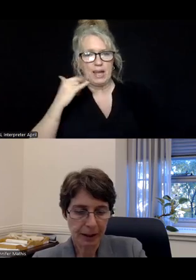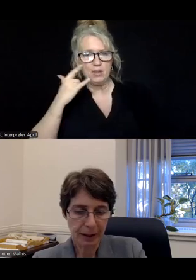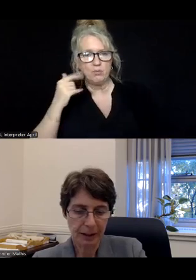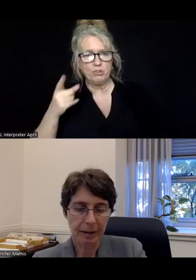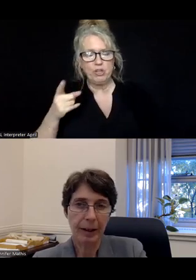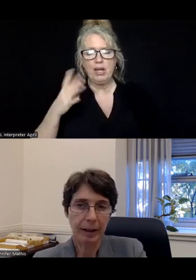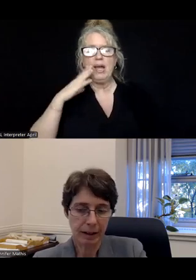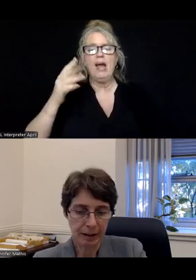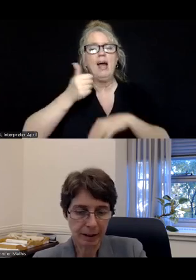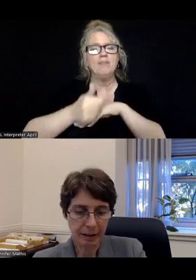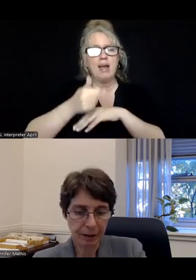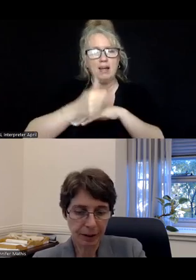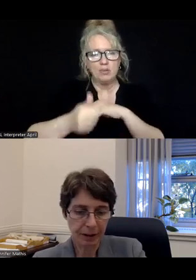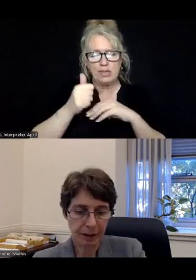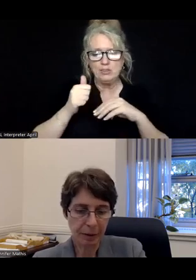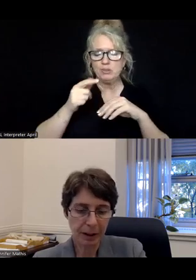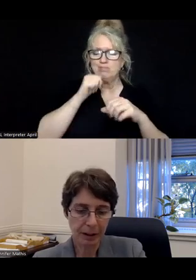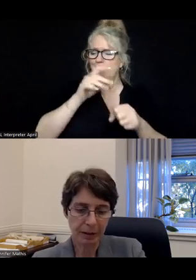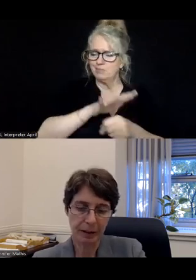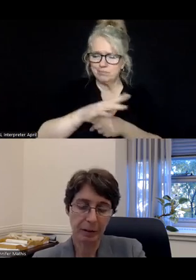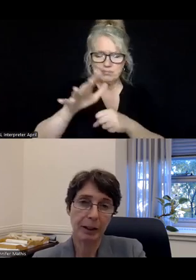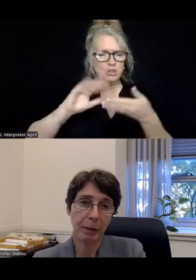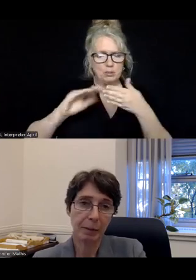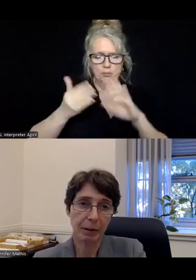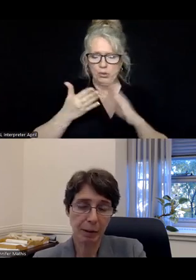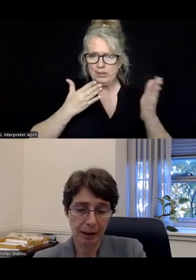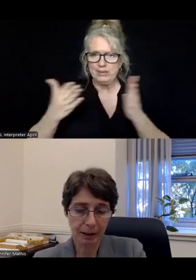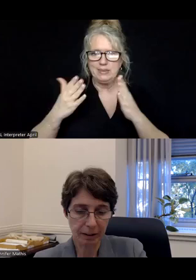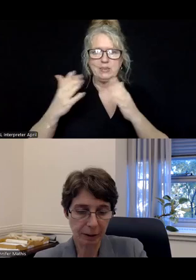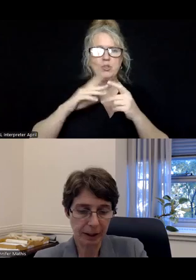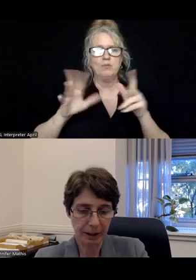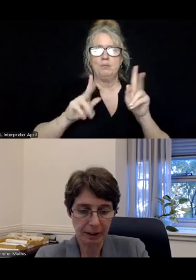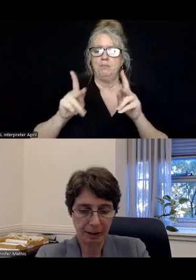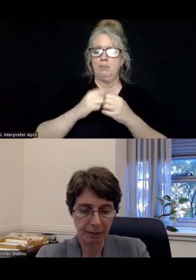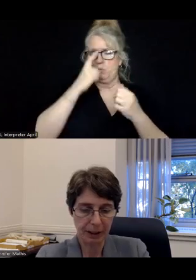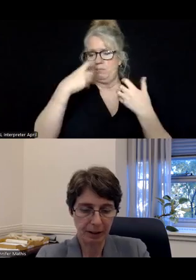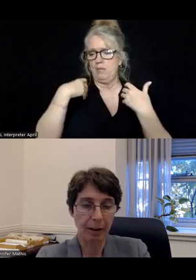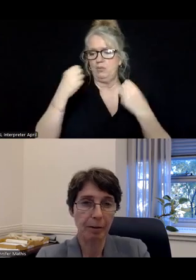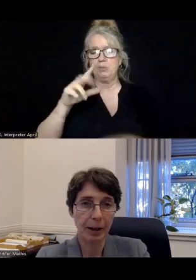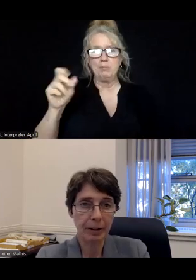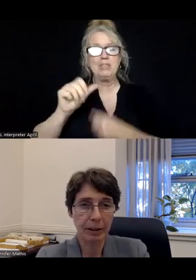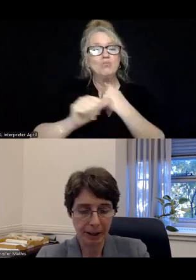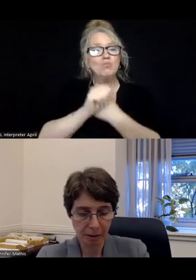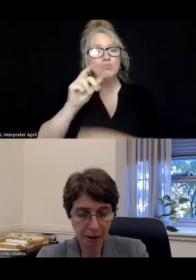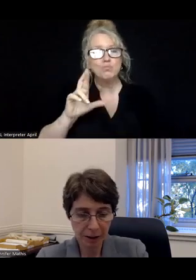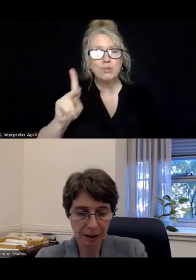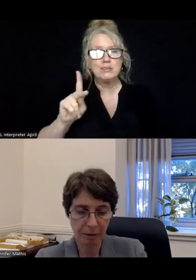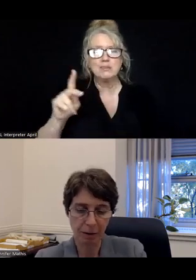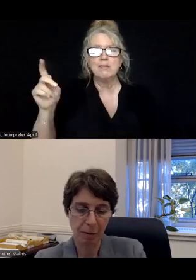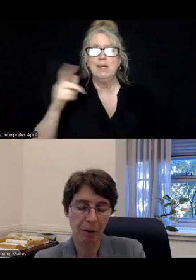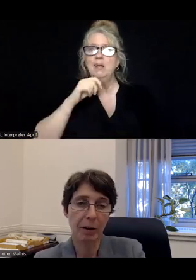resolving allegations that its insufficient community services place people with mental health disabilities at serious risk of unnecessary